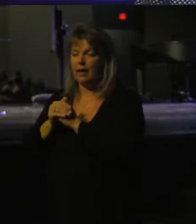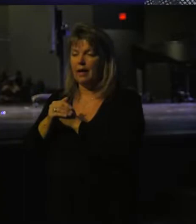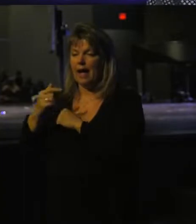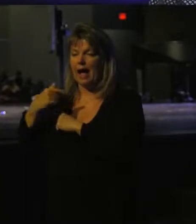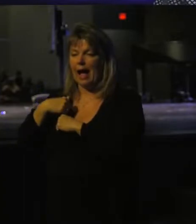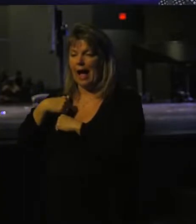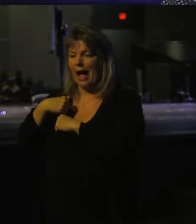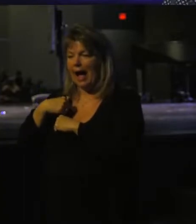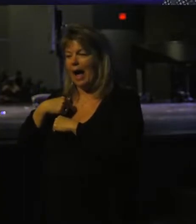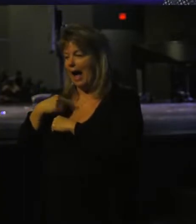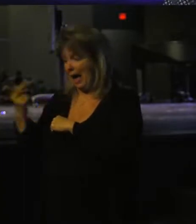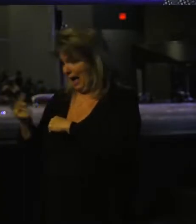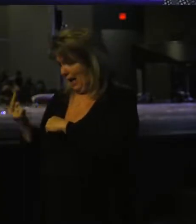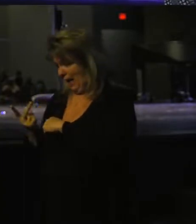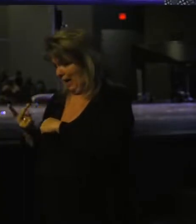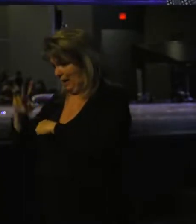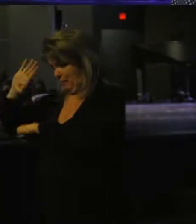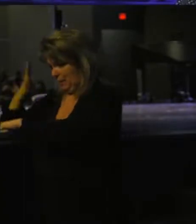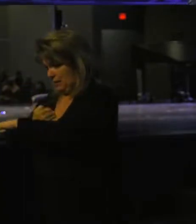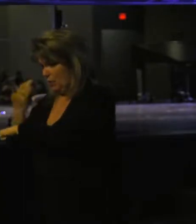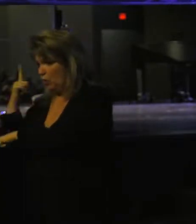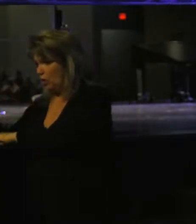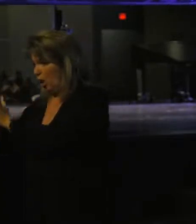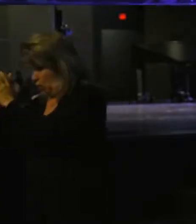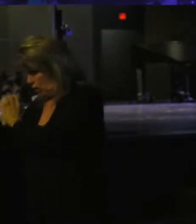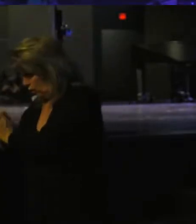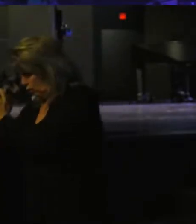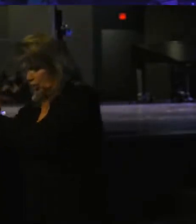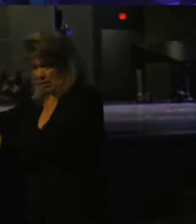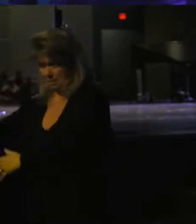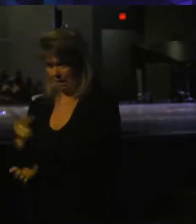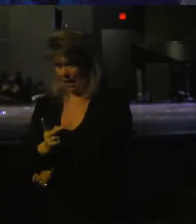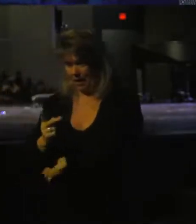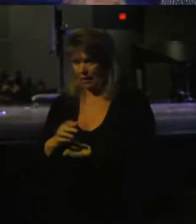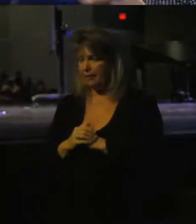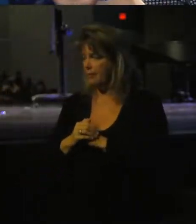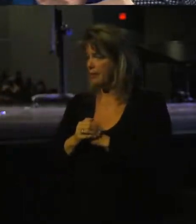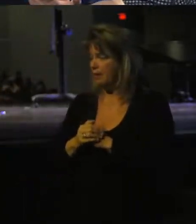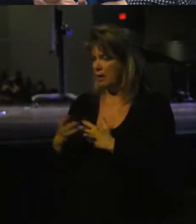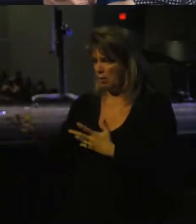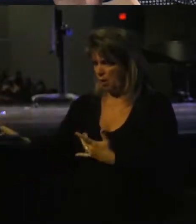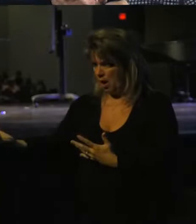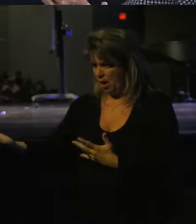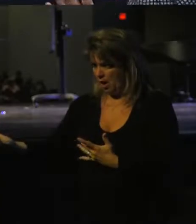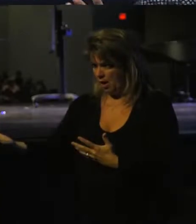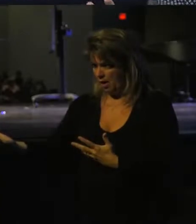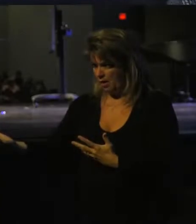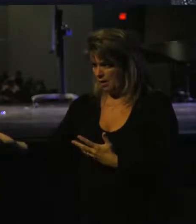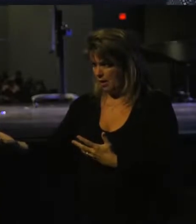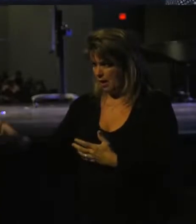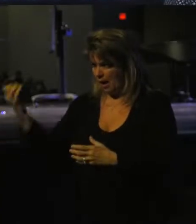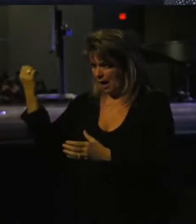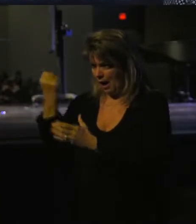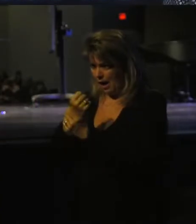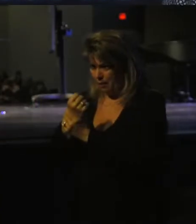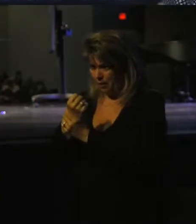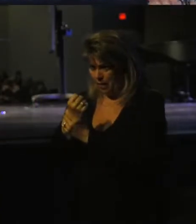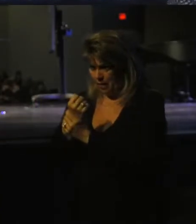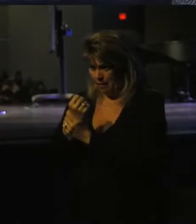and the boy will go over there and worship and come again to you. Well, now, wait a second. Abraham,